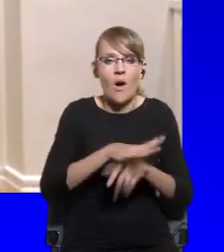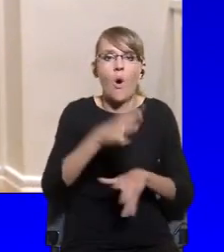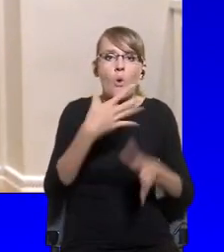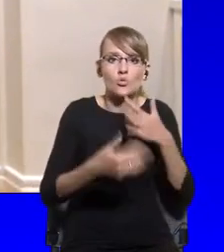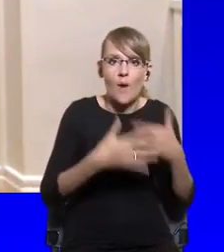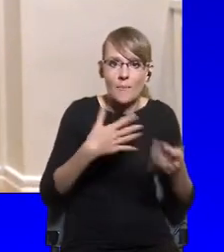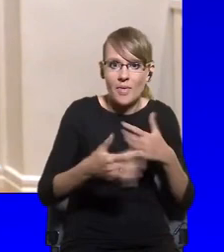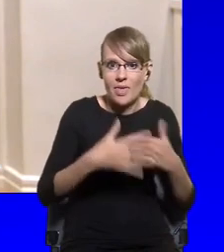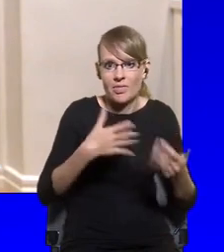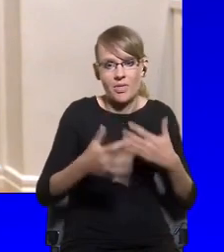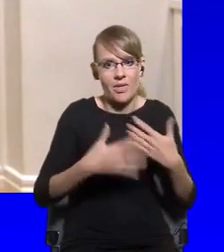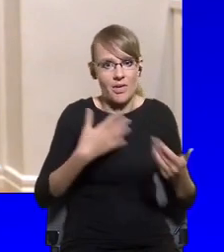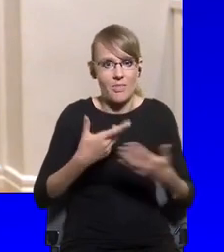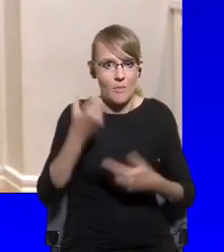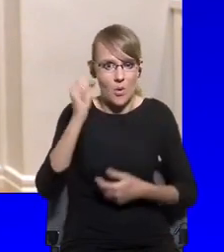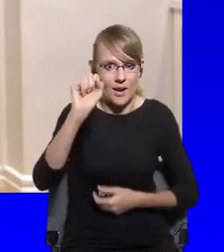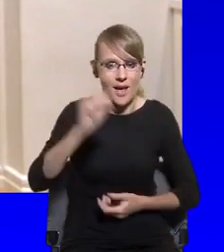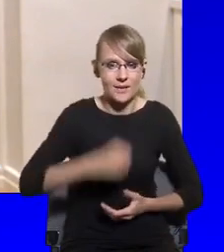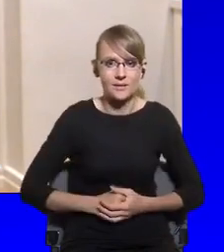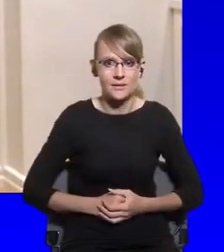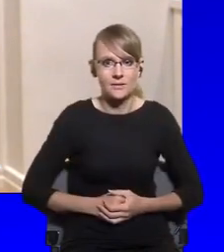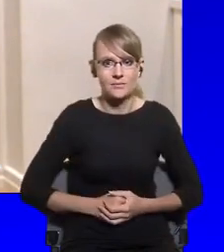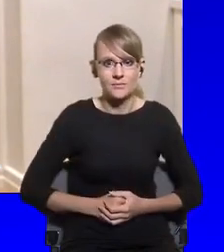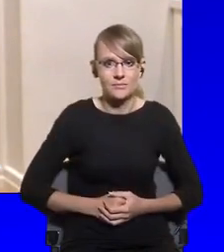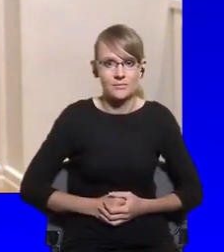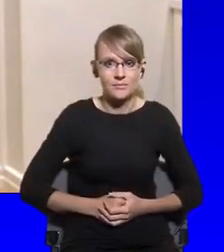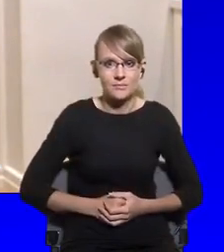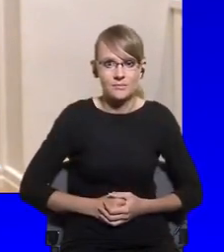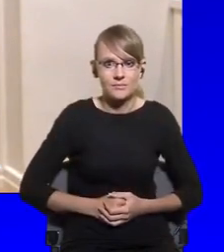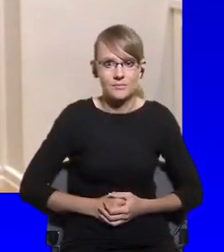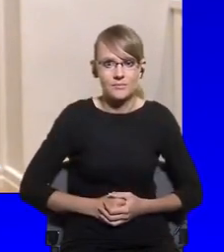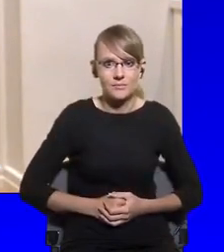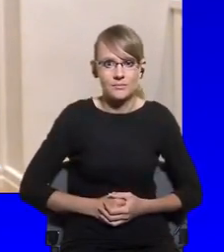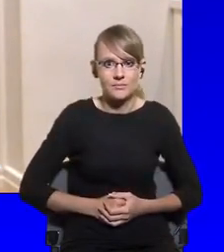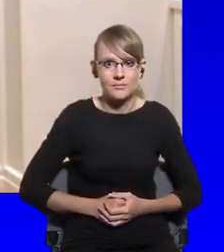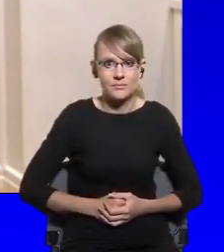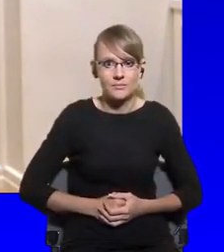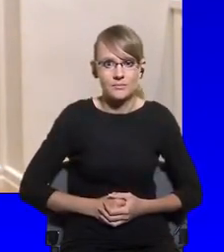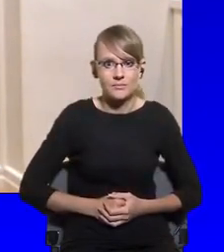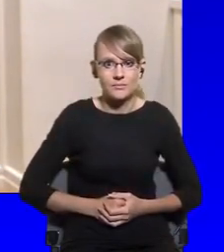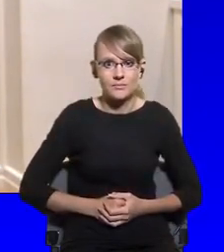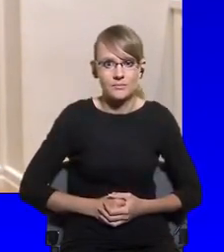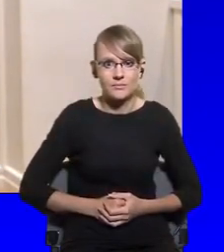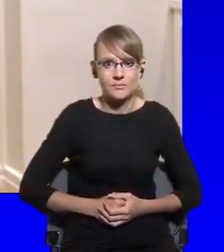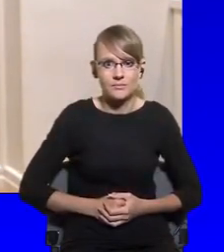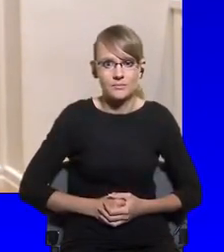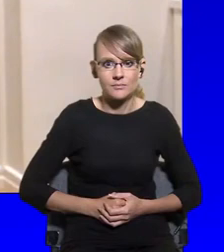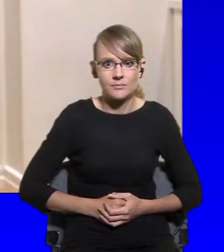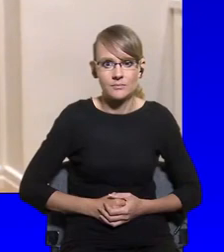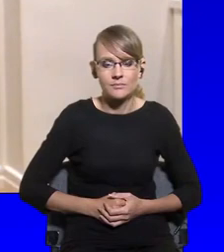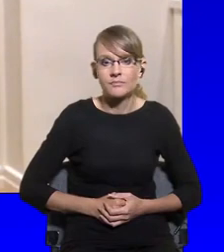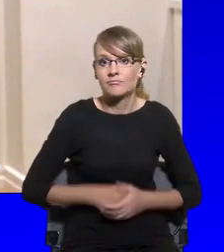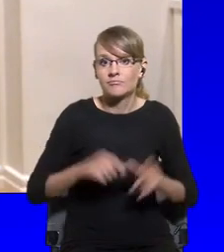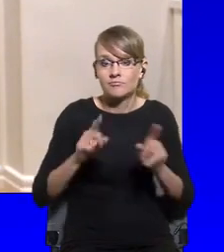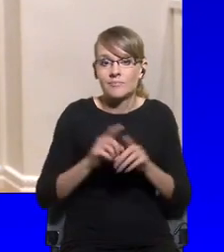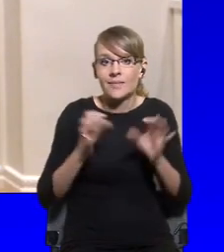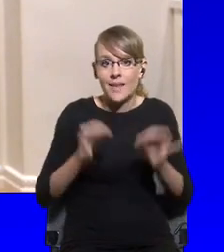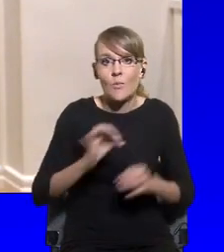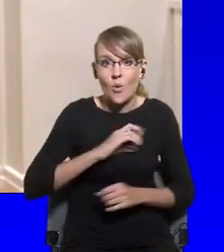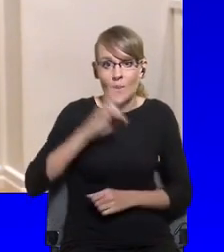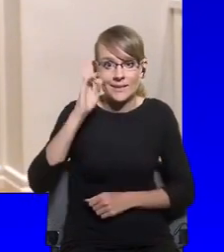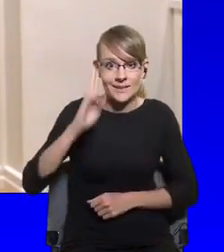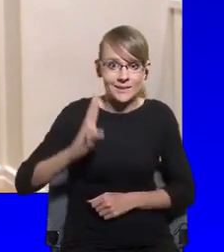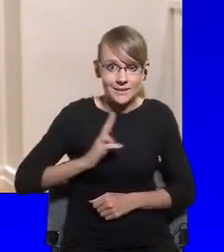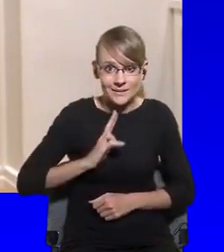way how this can happen, this is something that we've studied now in-depth here at the Varieties of Democracy Institute. We have looked at